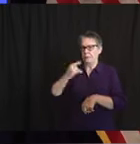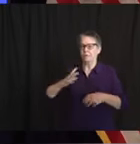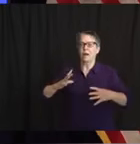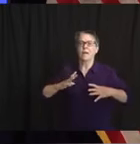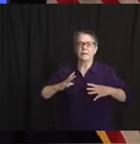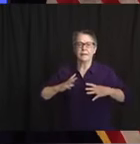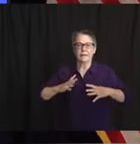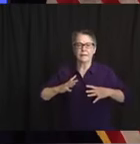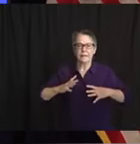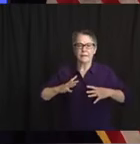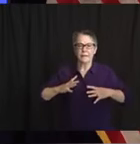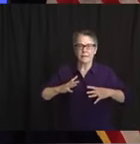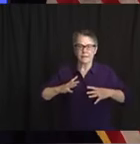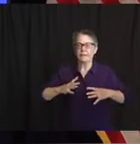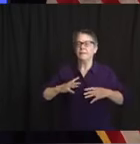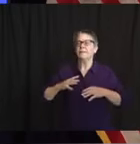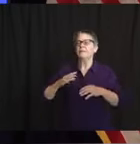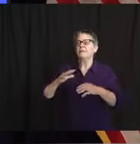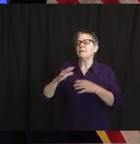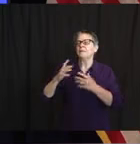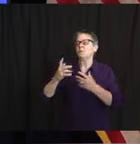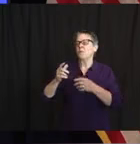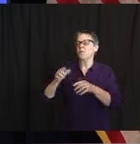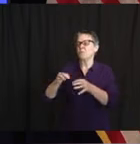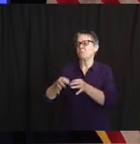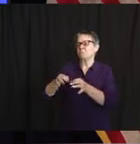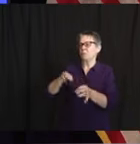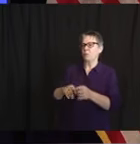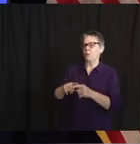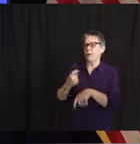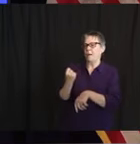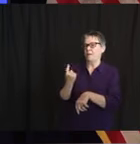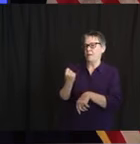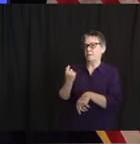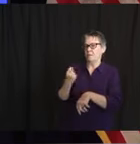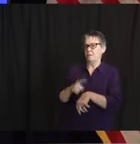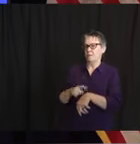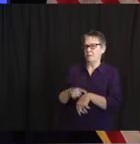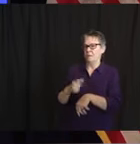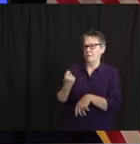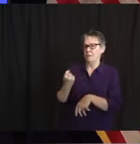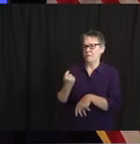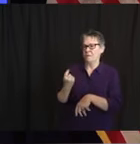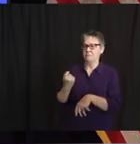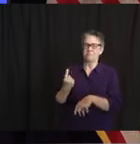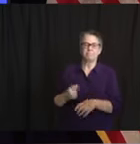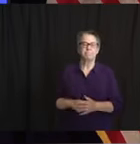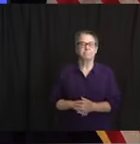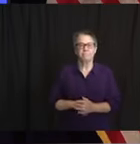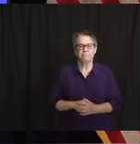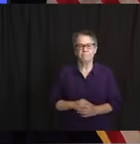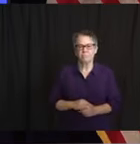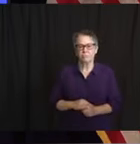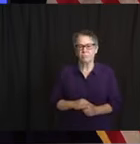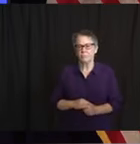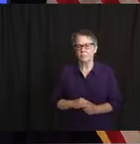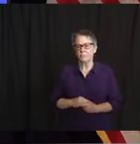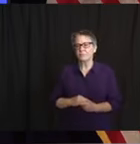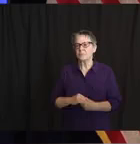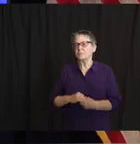So 1 p.m. tomorrow, 11 a.m. on Friday. We'll give you more guidance about the weekend as we get closer.